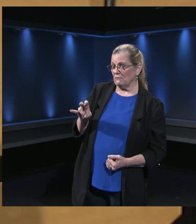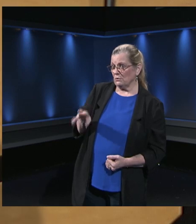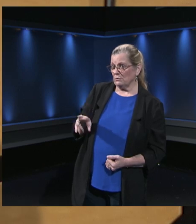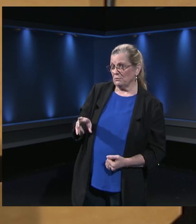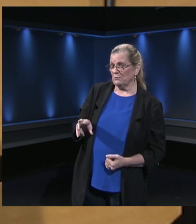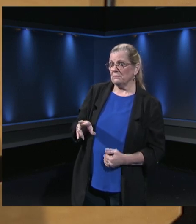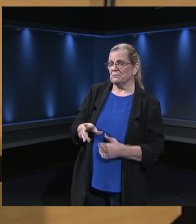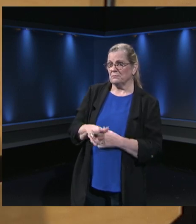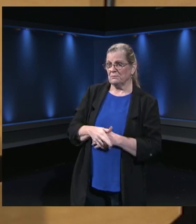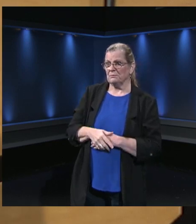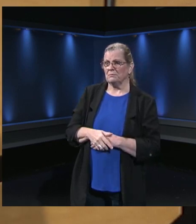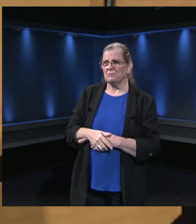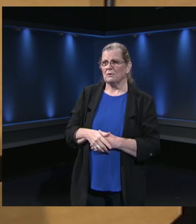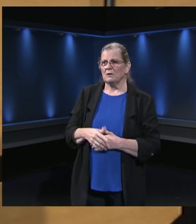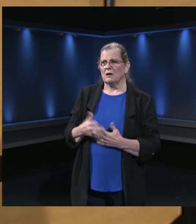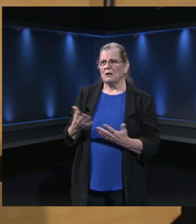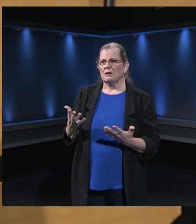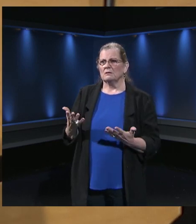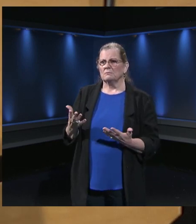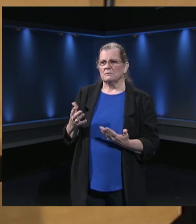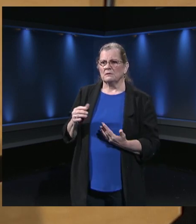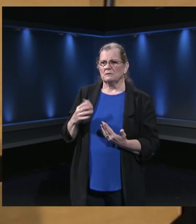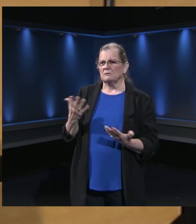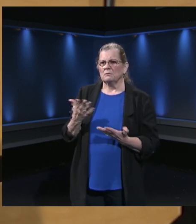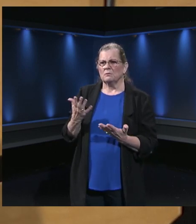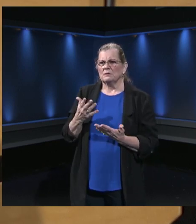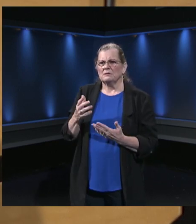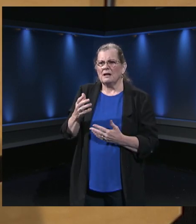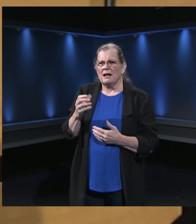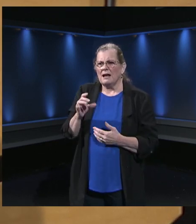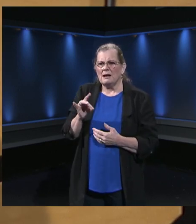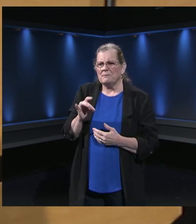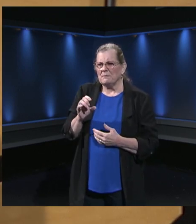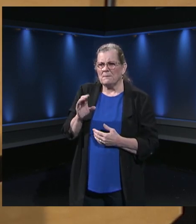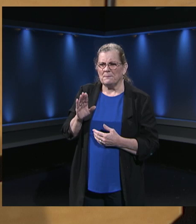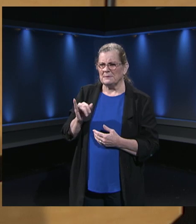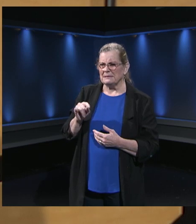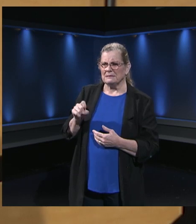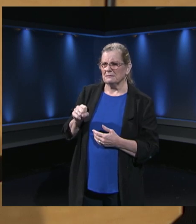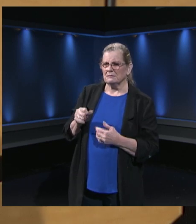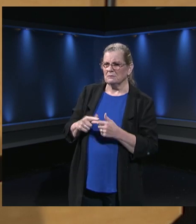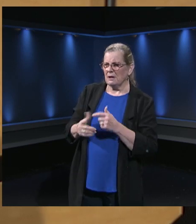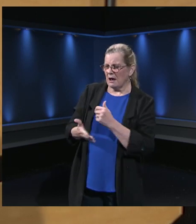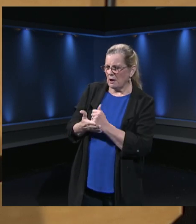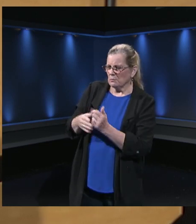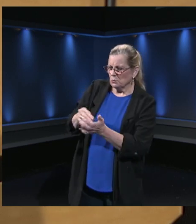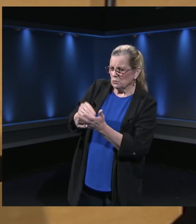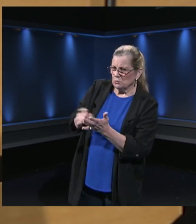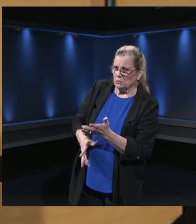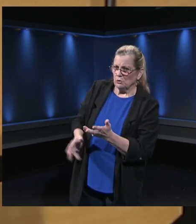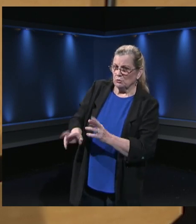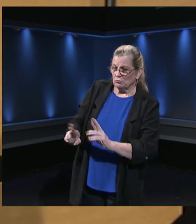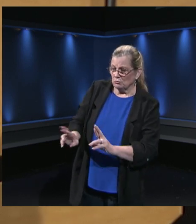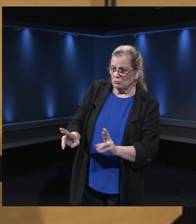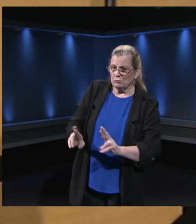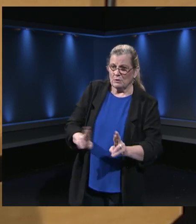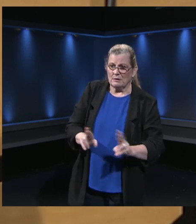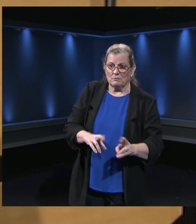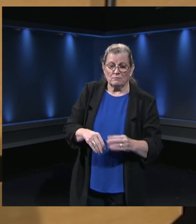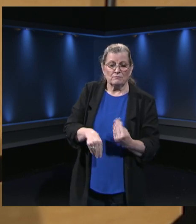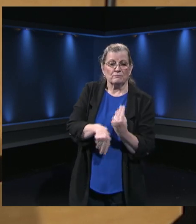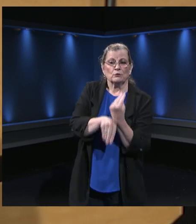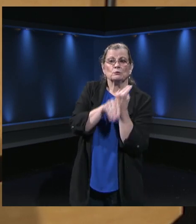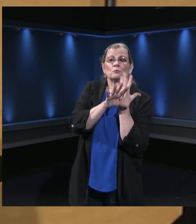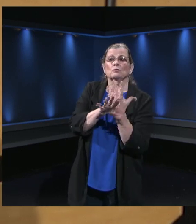to help ensure that all students are engaged and prepared to have really a positive virtual learning experience on September